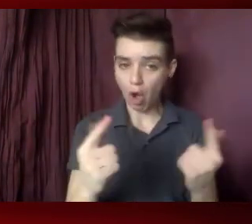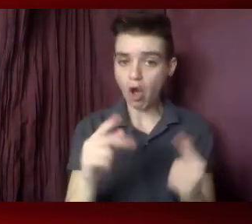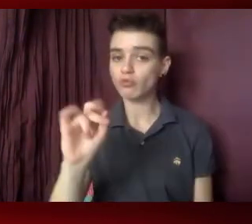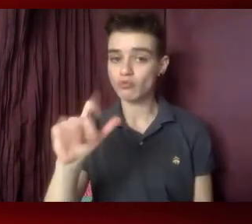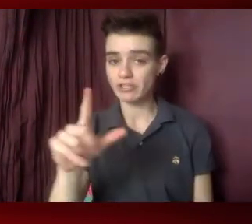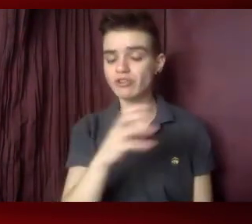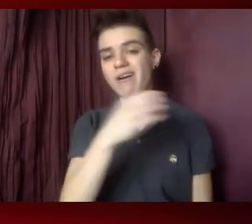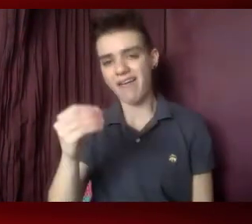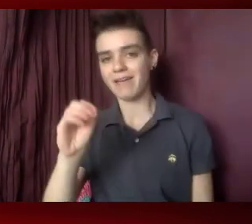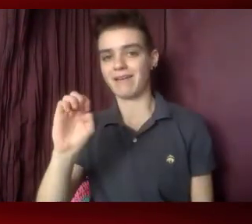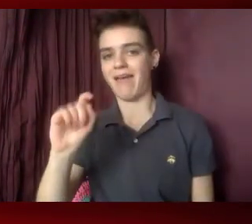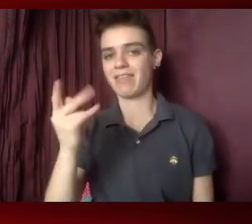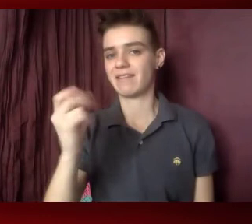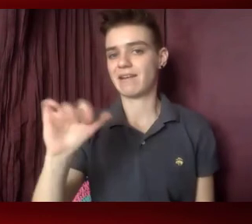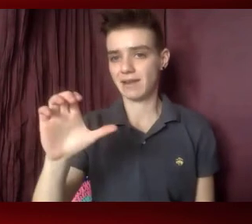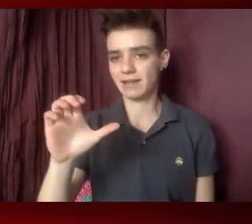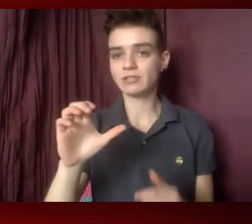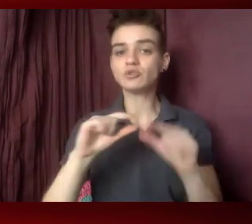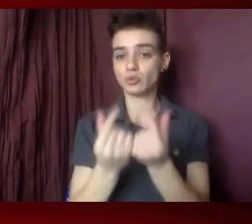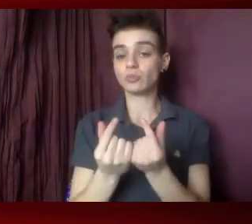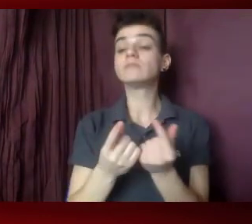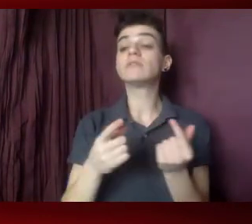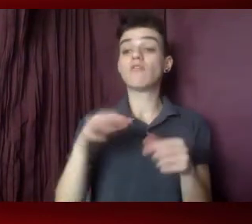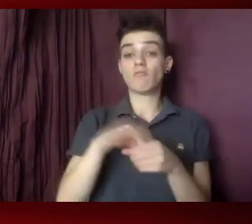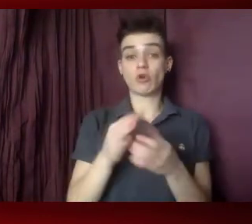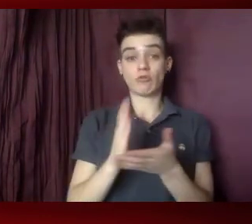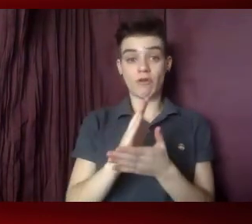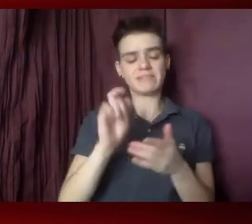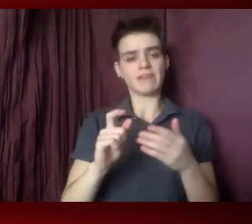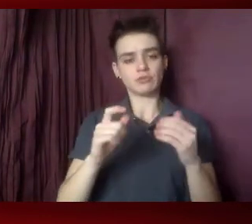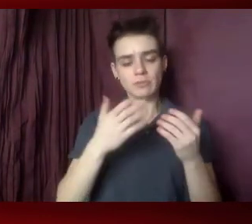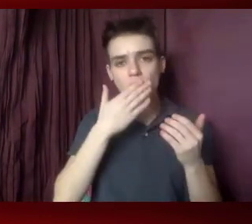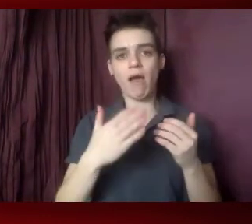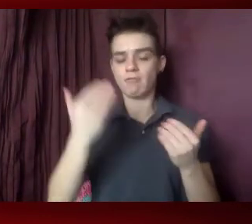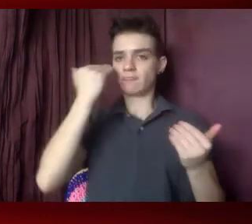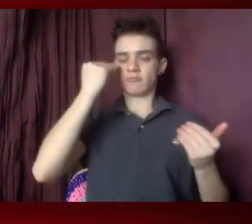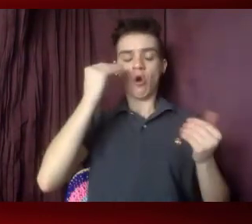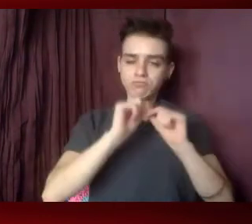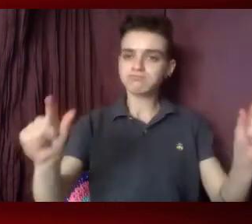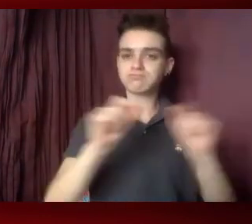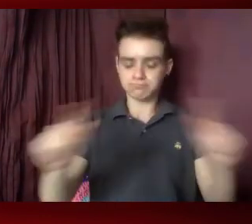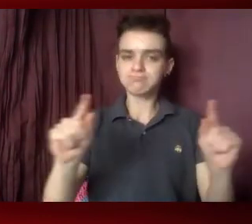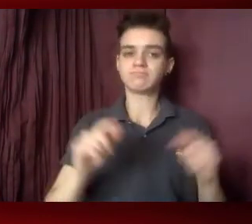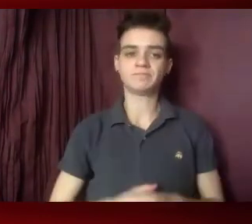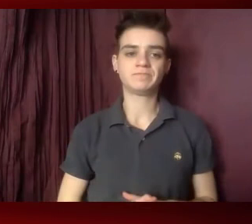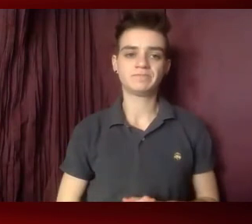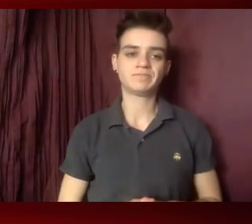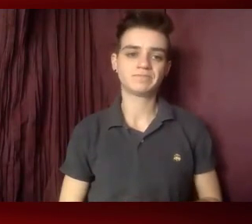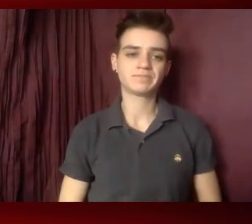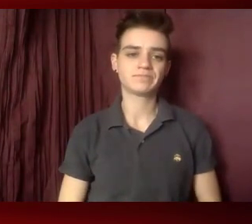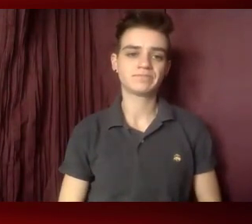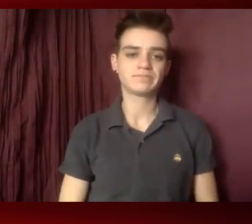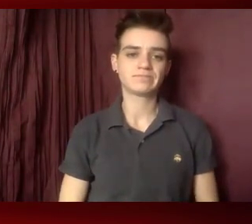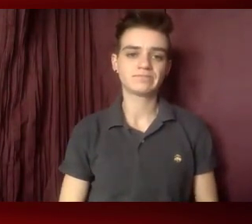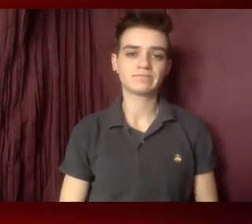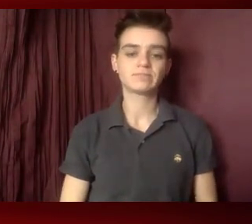protecting voting rights a well publicized priority in the necessary agencies and departments as we pass the For the